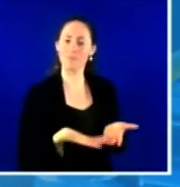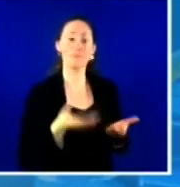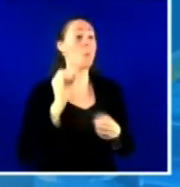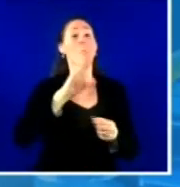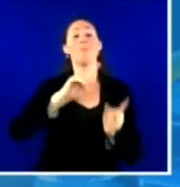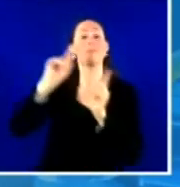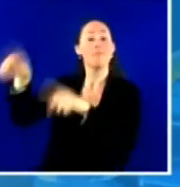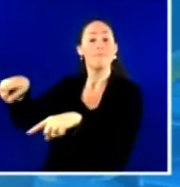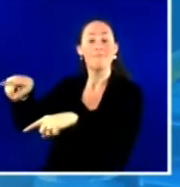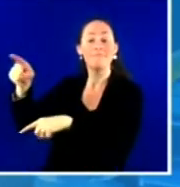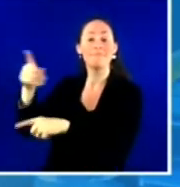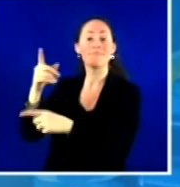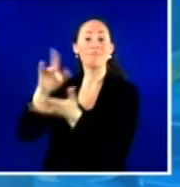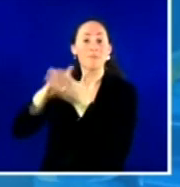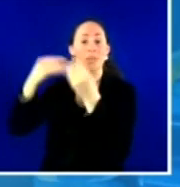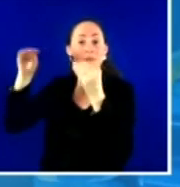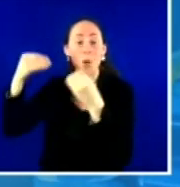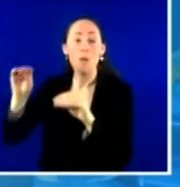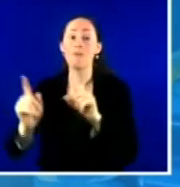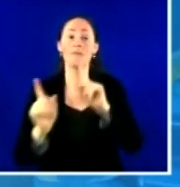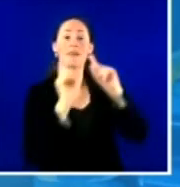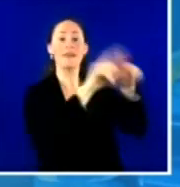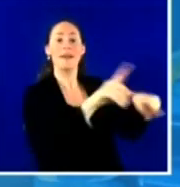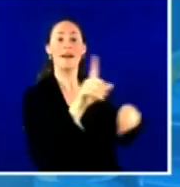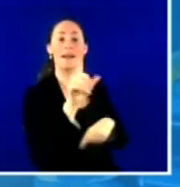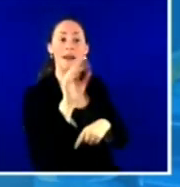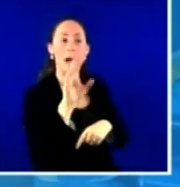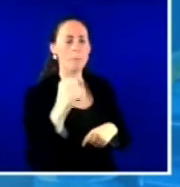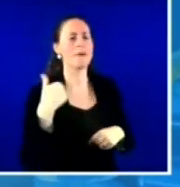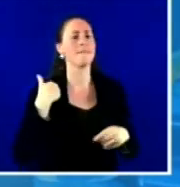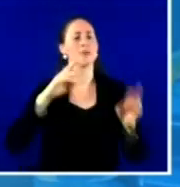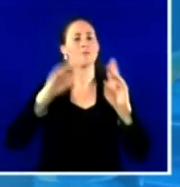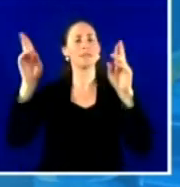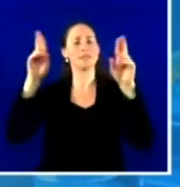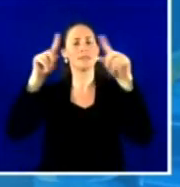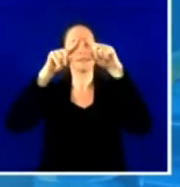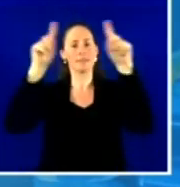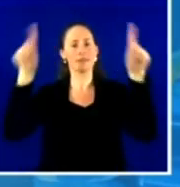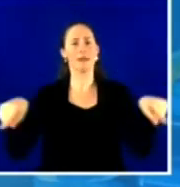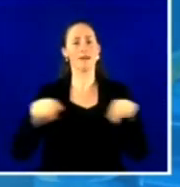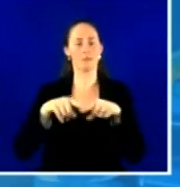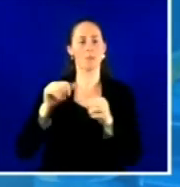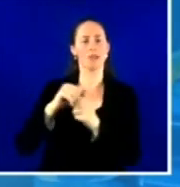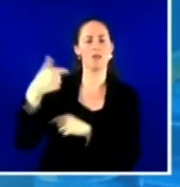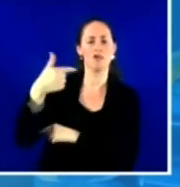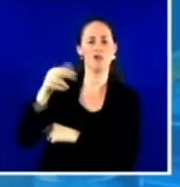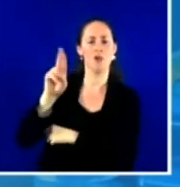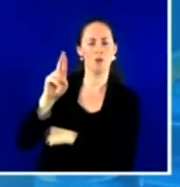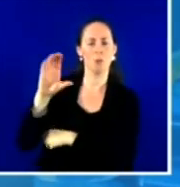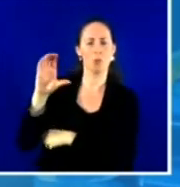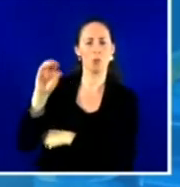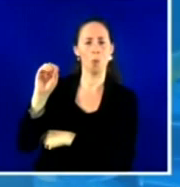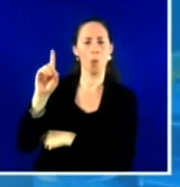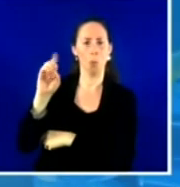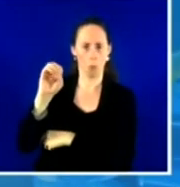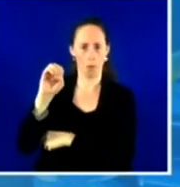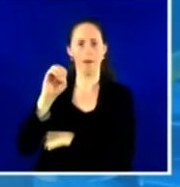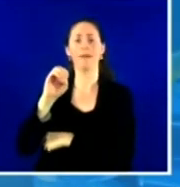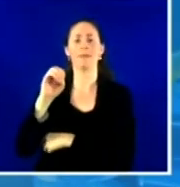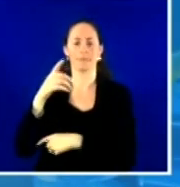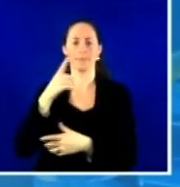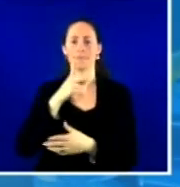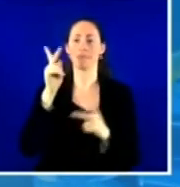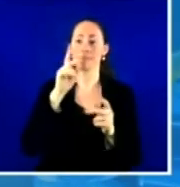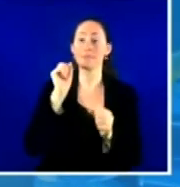located throughout our facilities with QR codes that basically allow individuals to access our vaccine